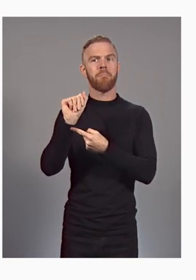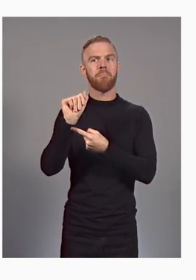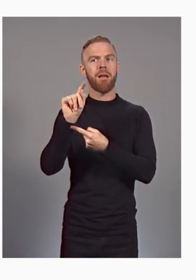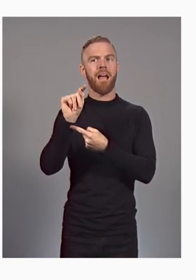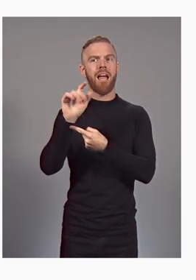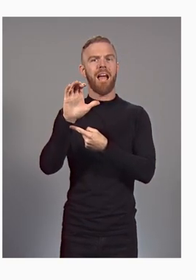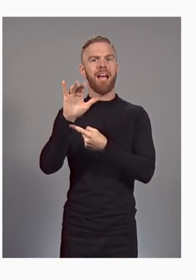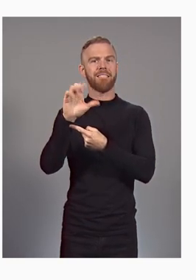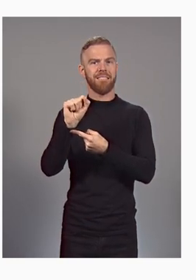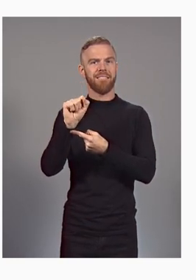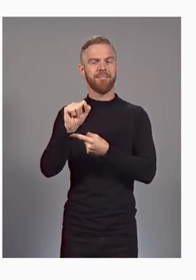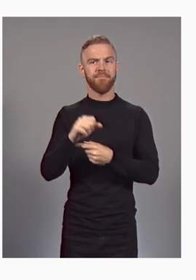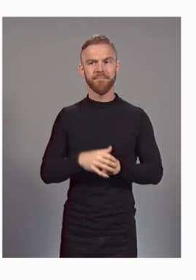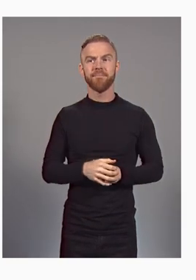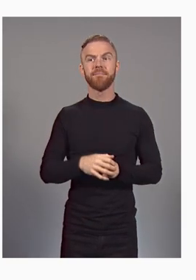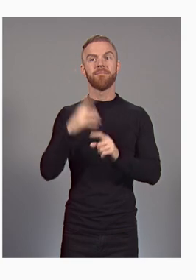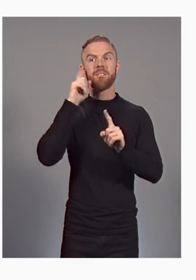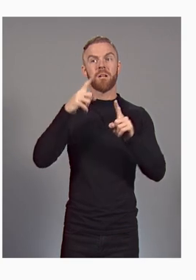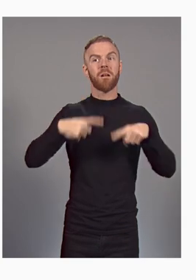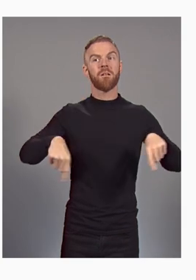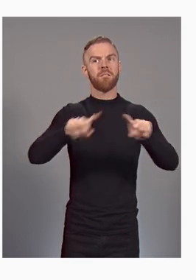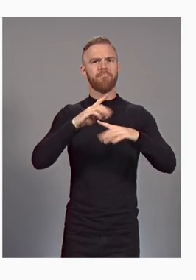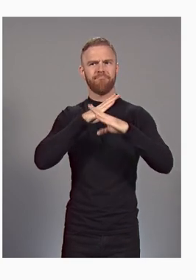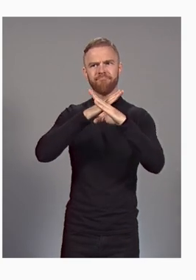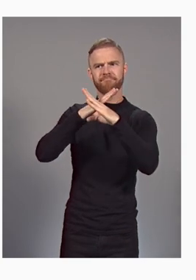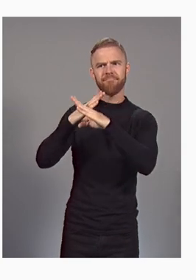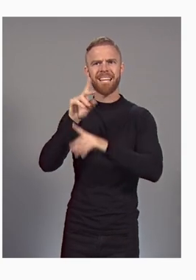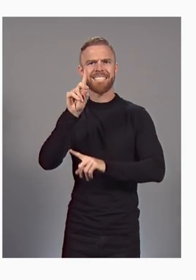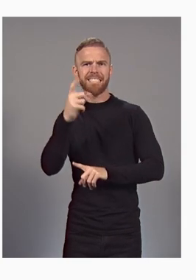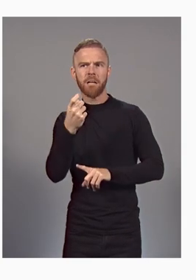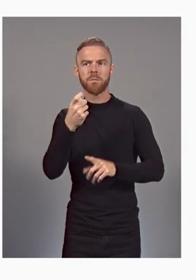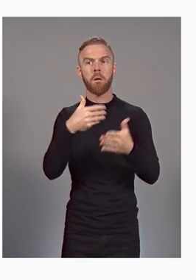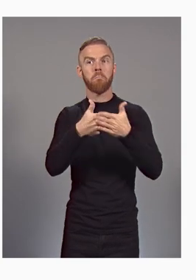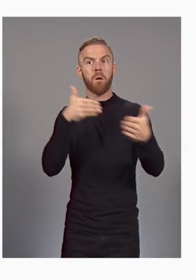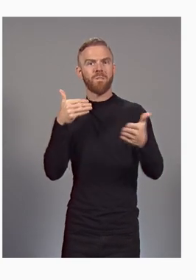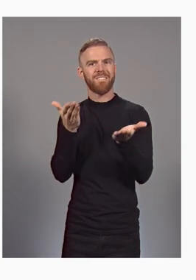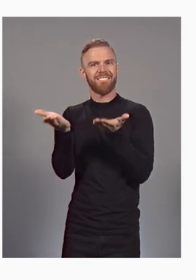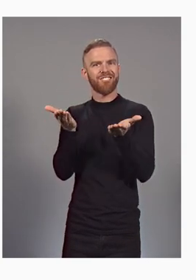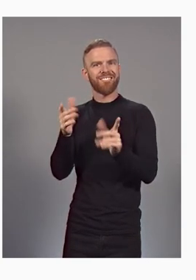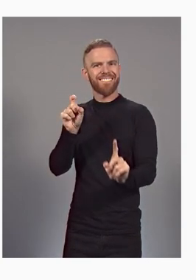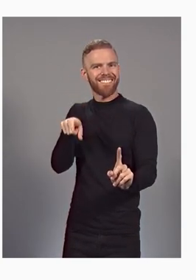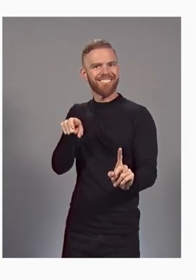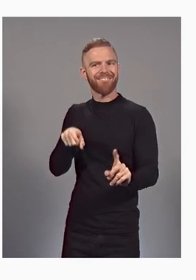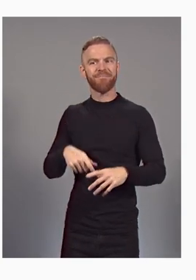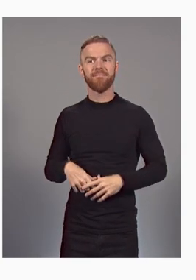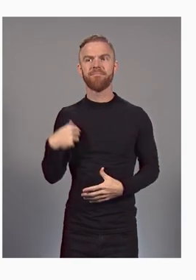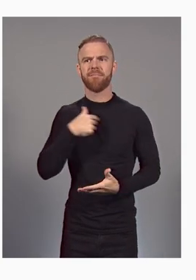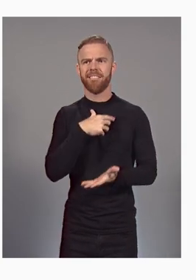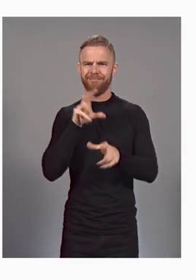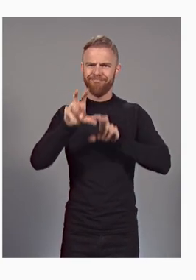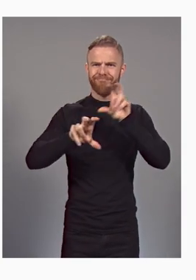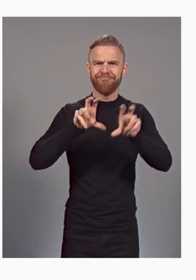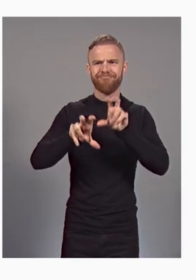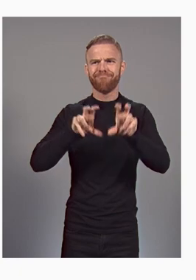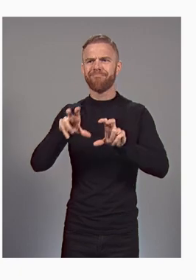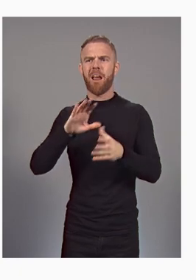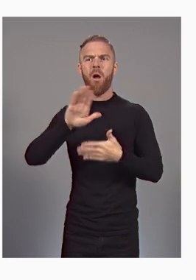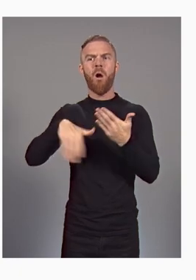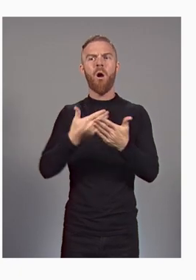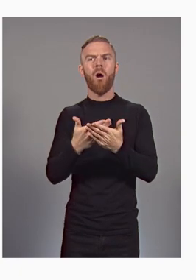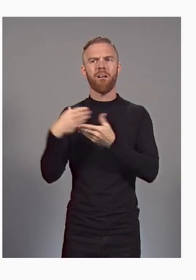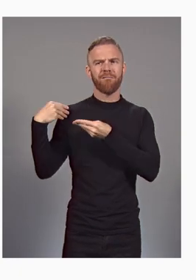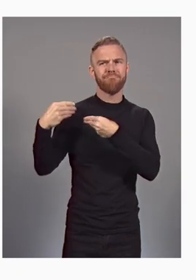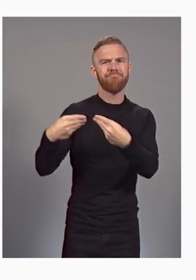do preventable diagnosis themselves for service. We're investing in a whole new generation of talent. Coders,